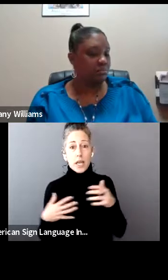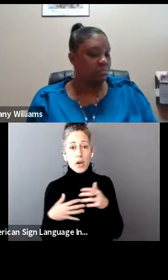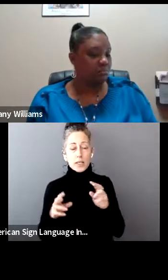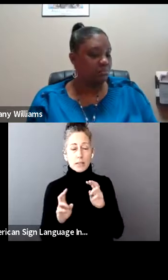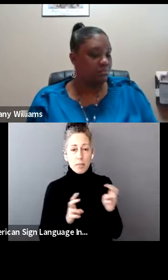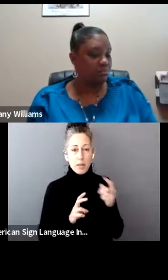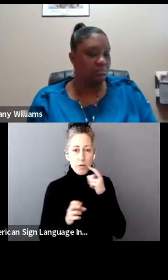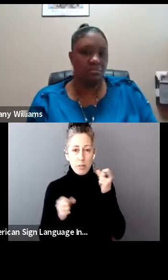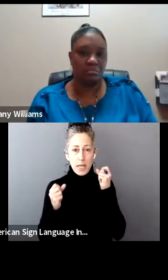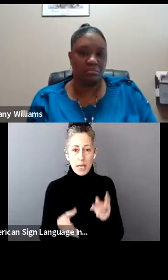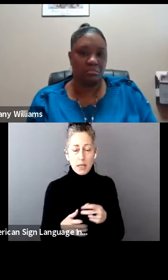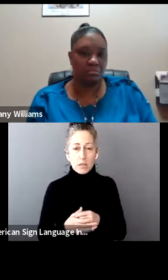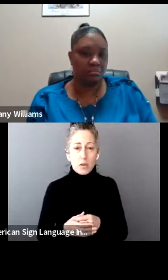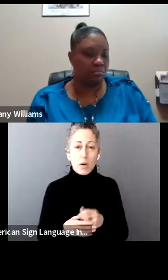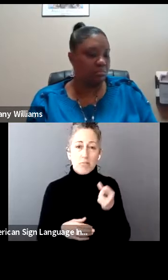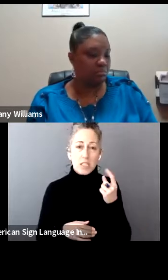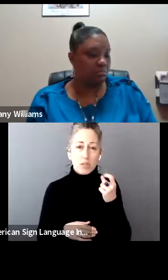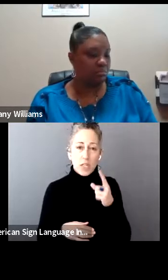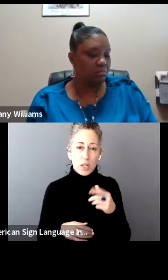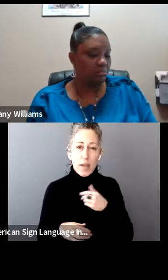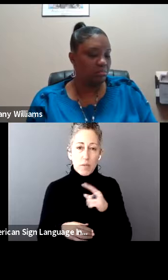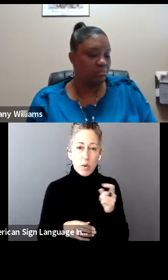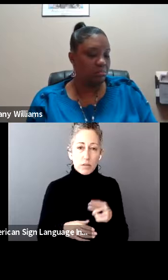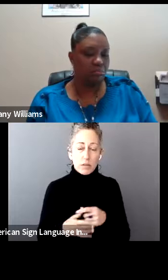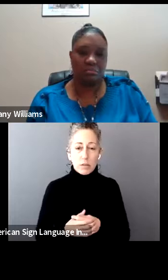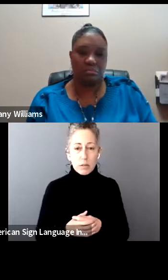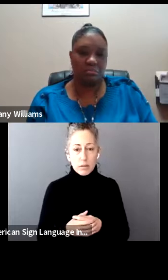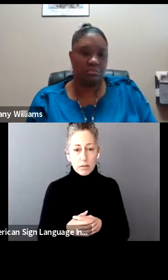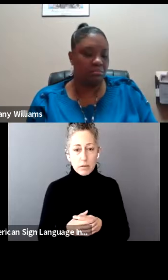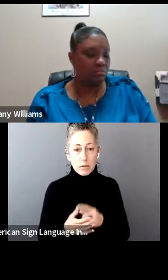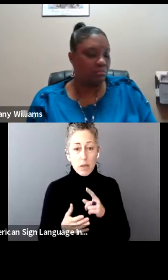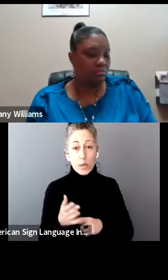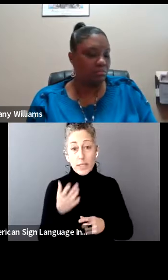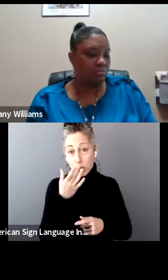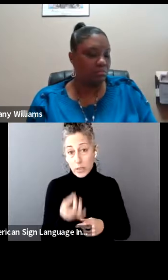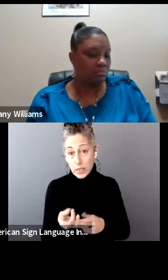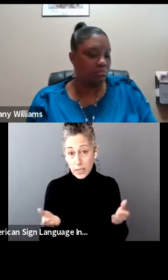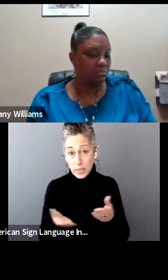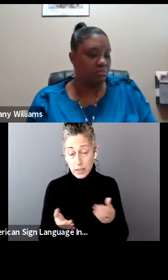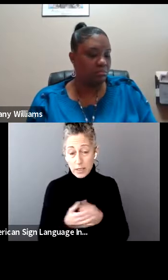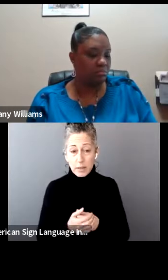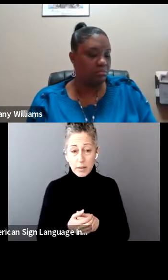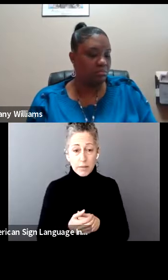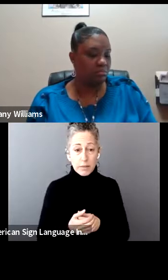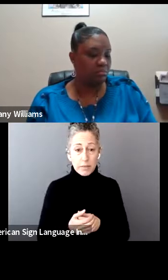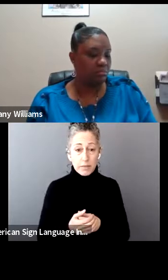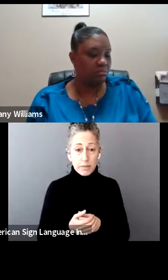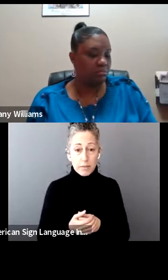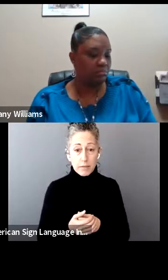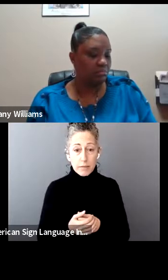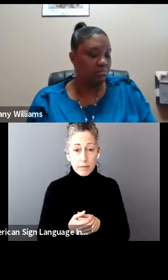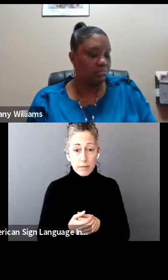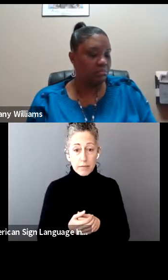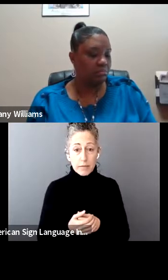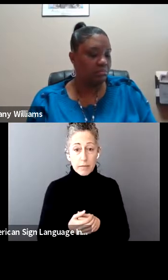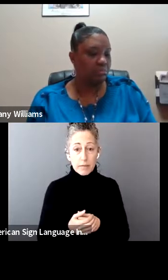certainly can understand that we have questions. I think what's an interesting point that we brought up from our questions